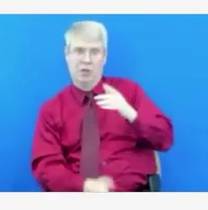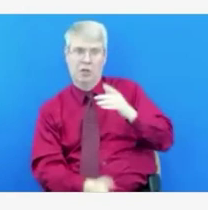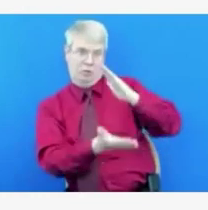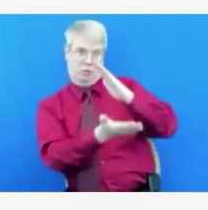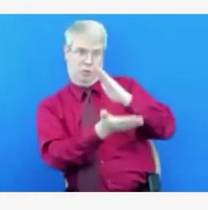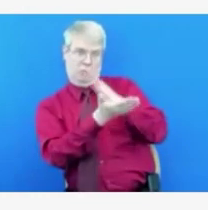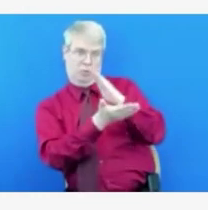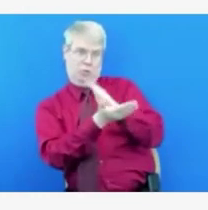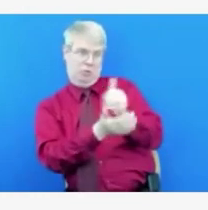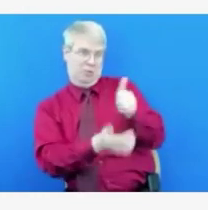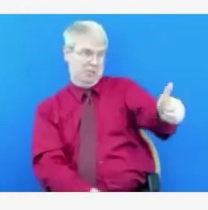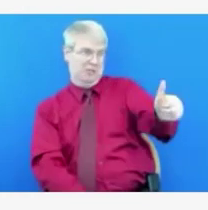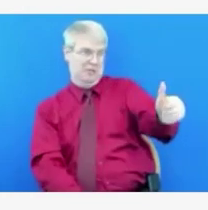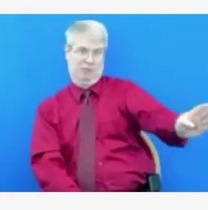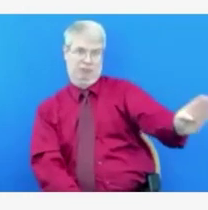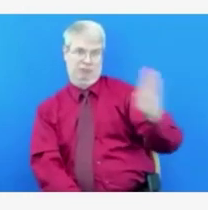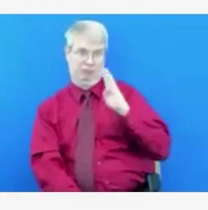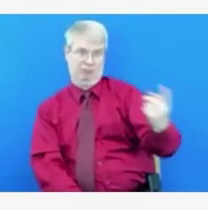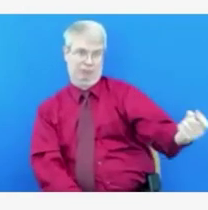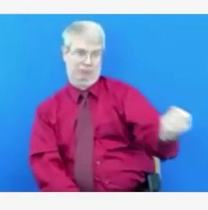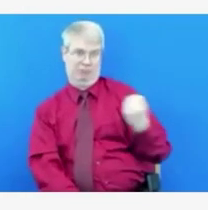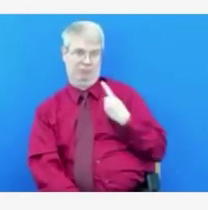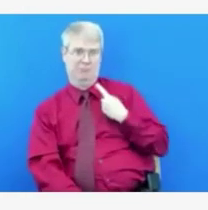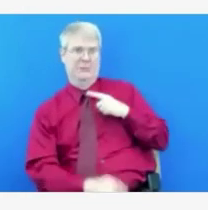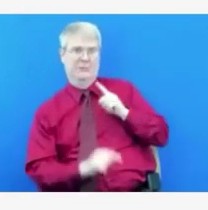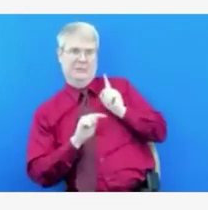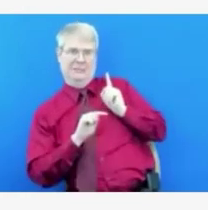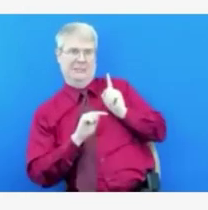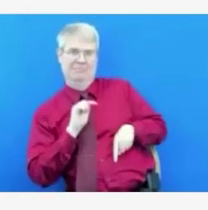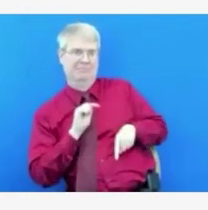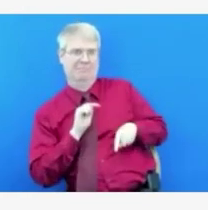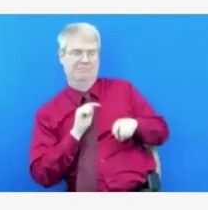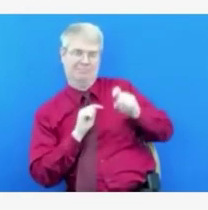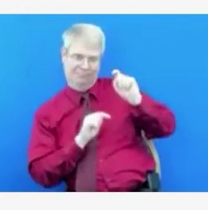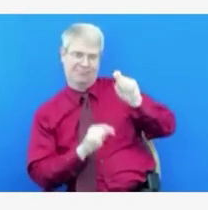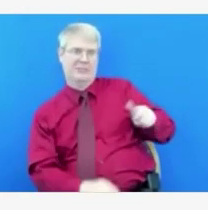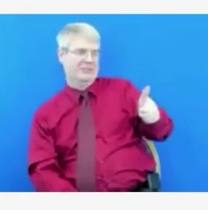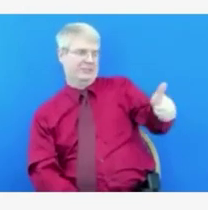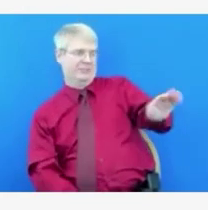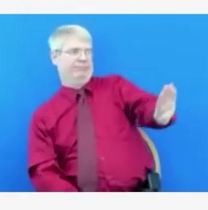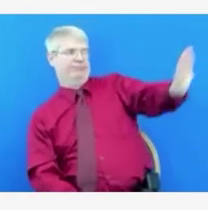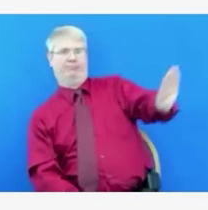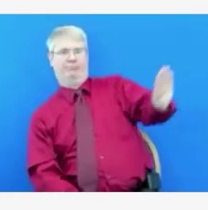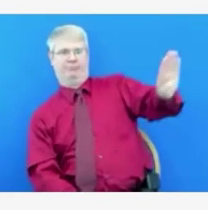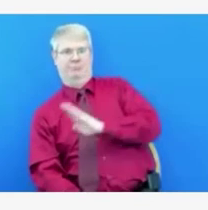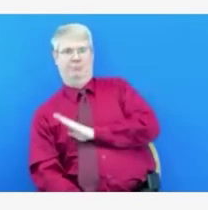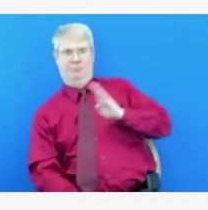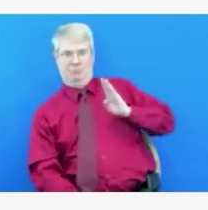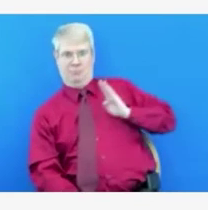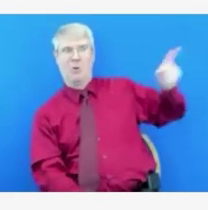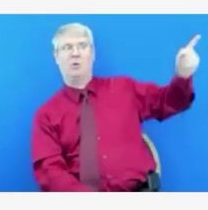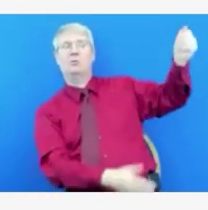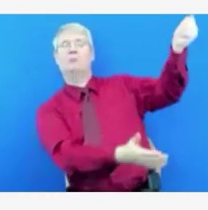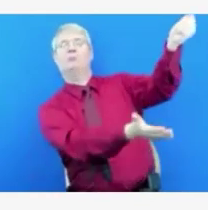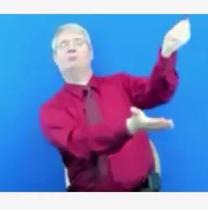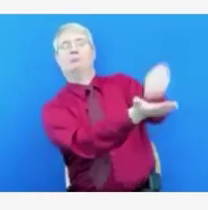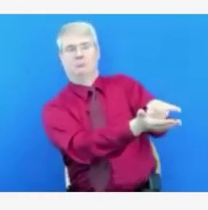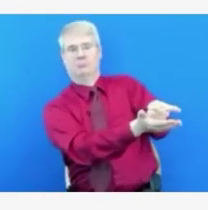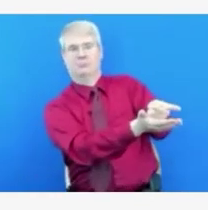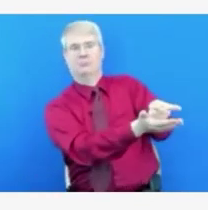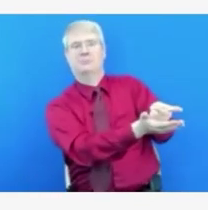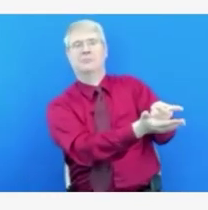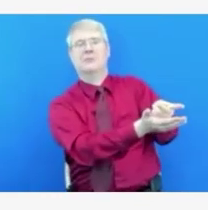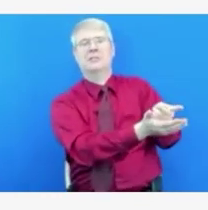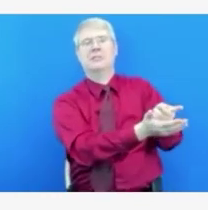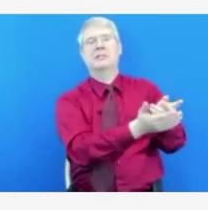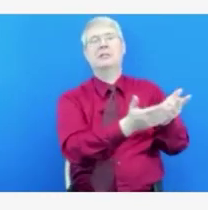in, you know, all the way up to their necks so far. And we're just going to be here for those schools that do want to take advantage of the